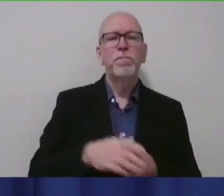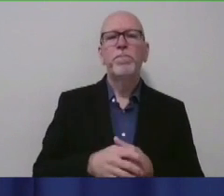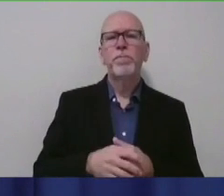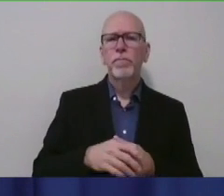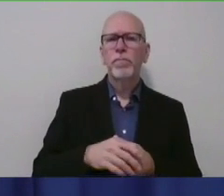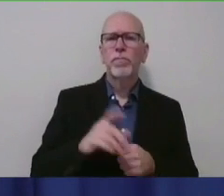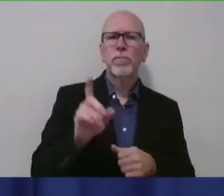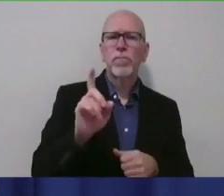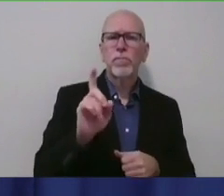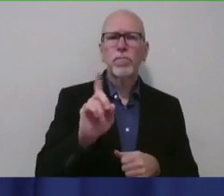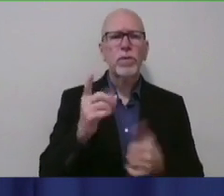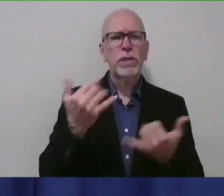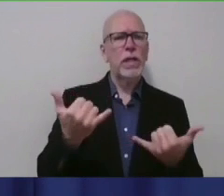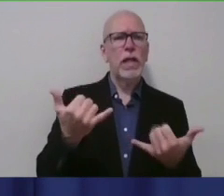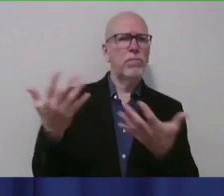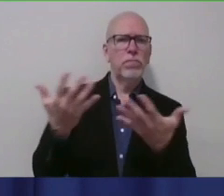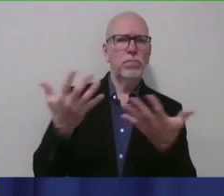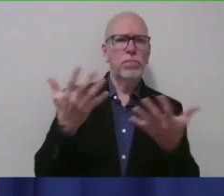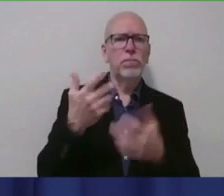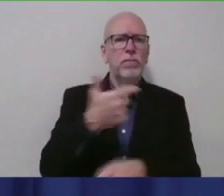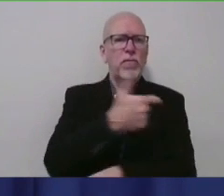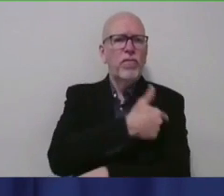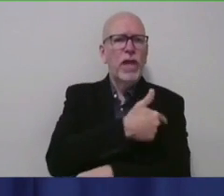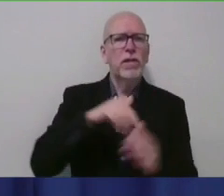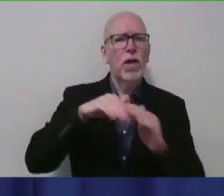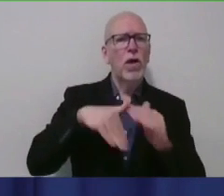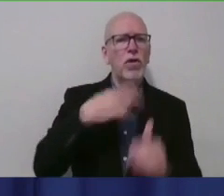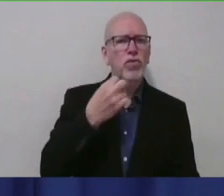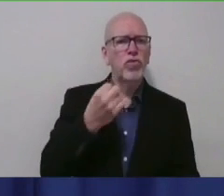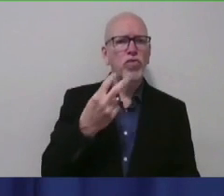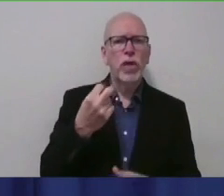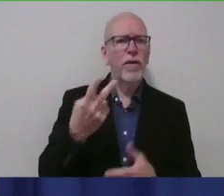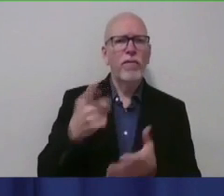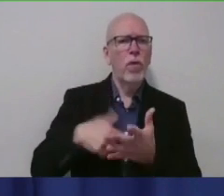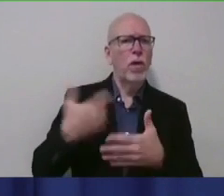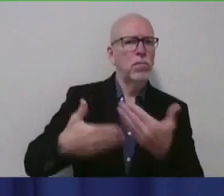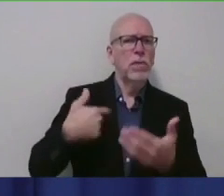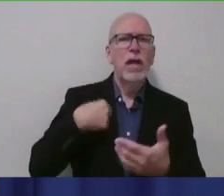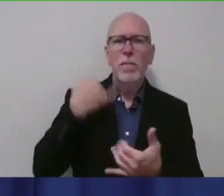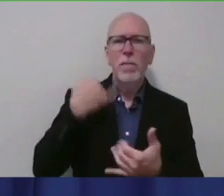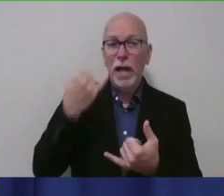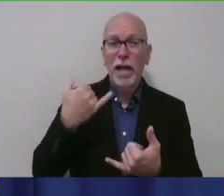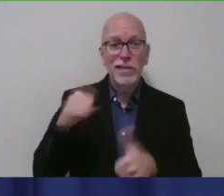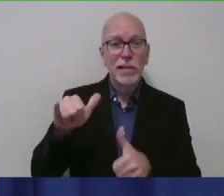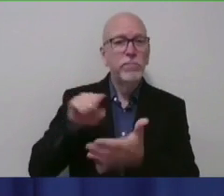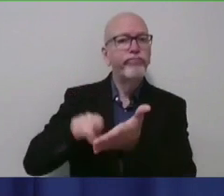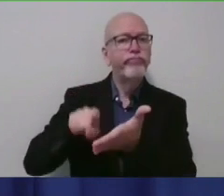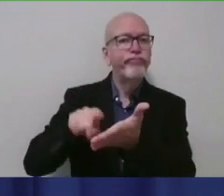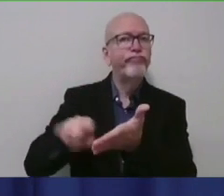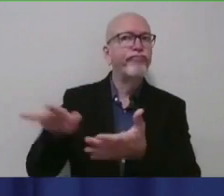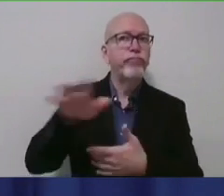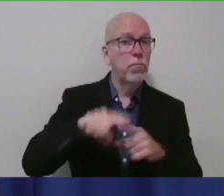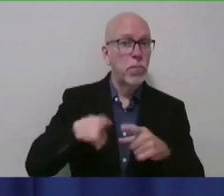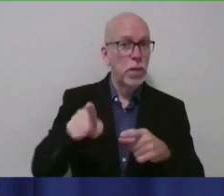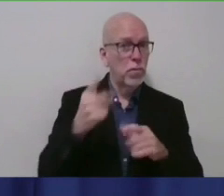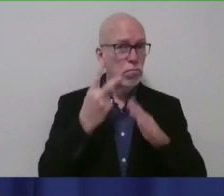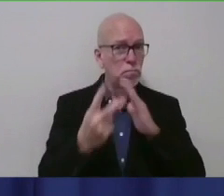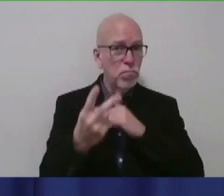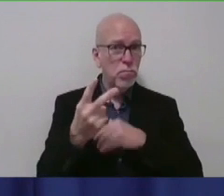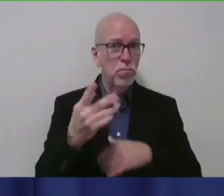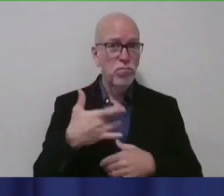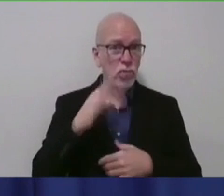does it stand with vaccinating under 12? I'm sure studies are being done. Is there a projection of when